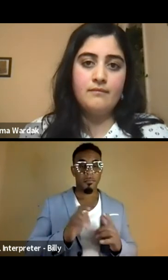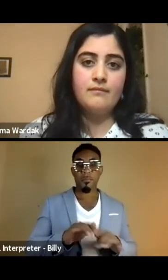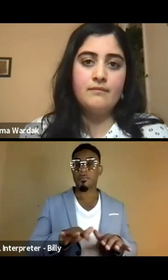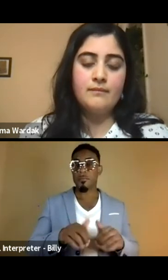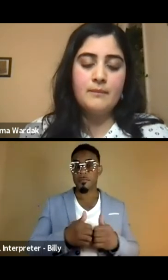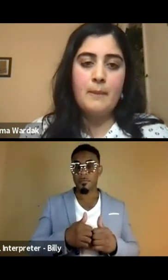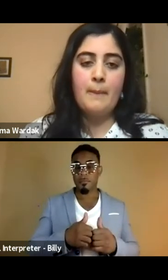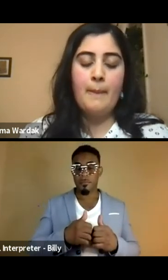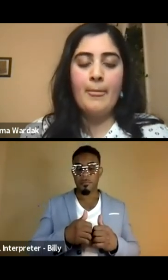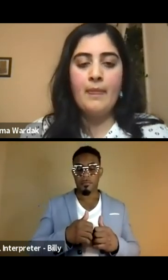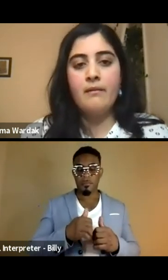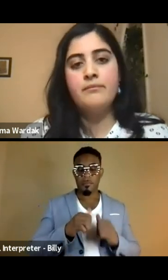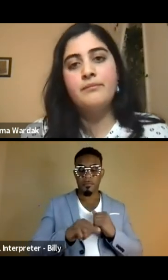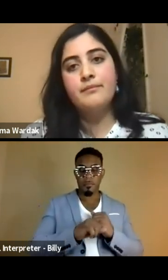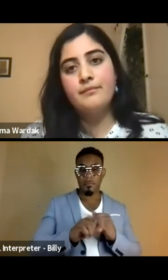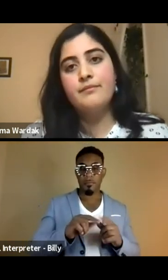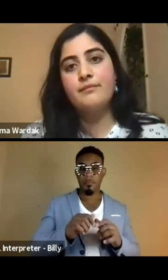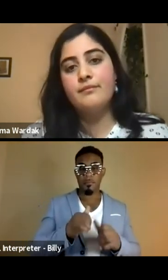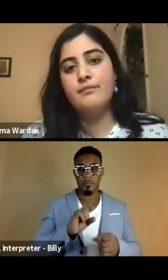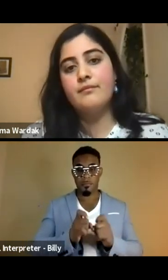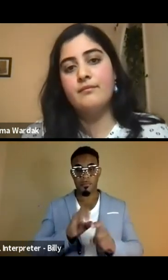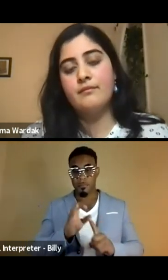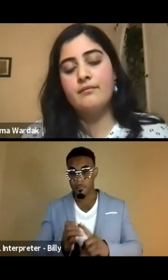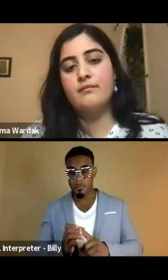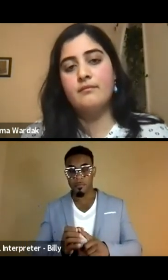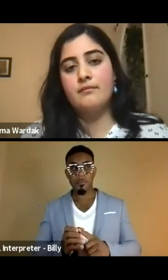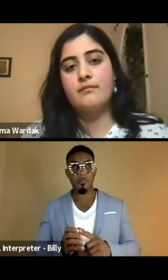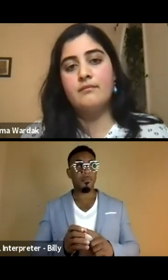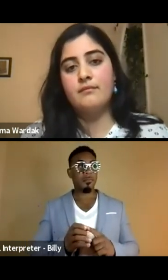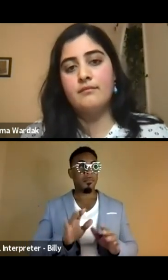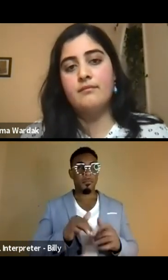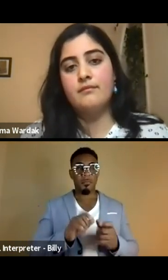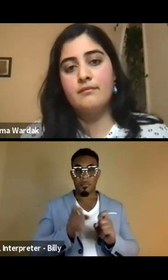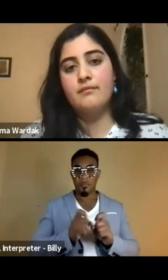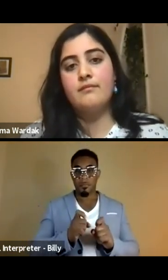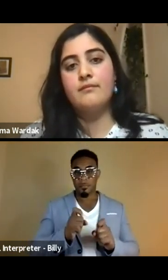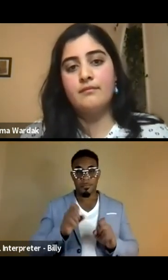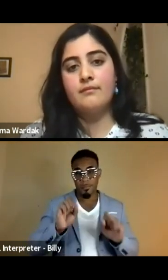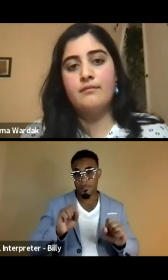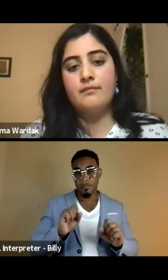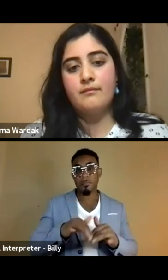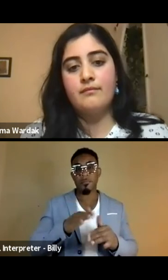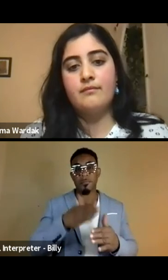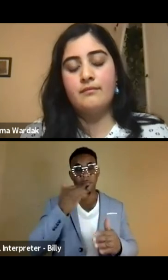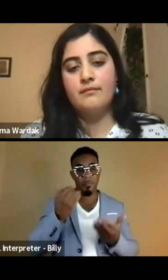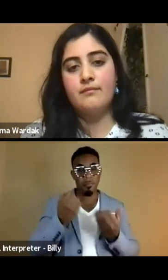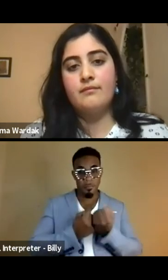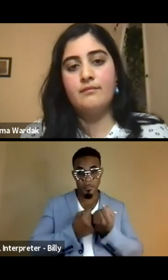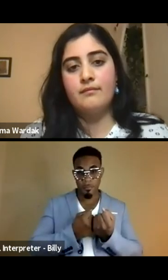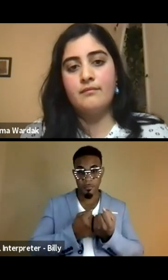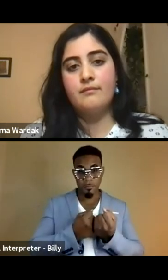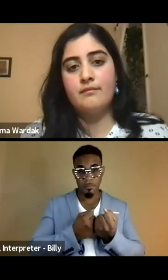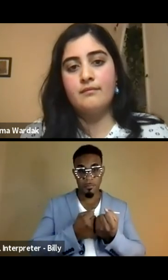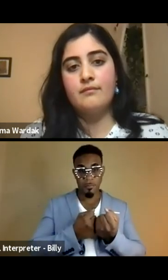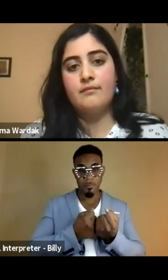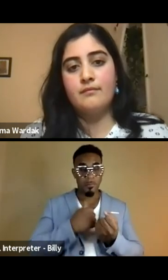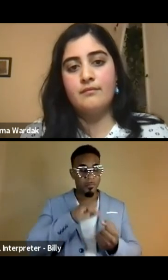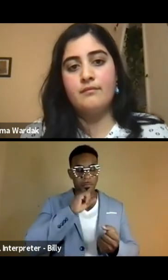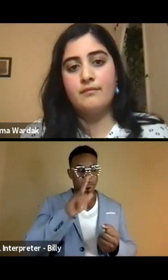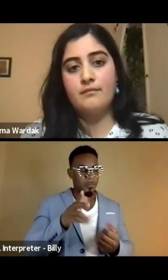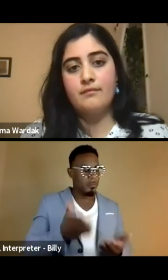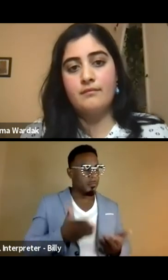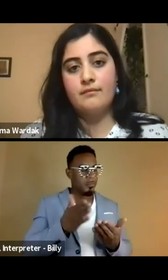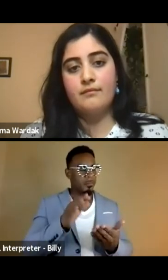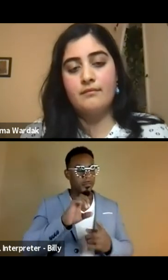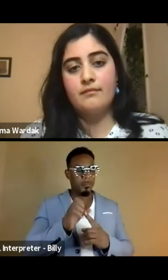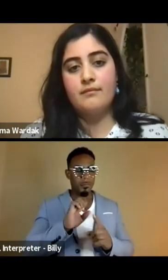to advocate, how to change culture, uh, how to change their own opinions and how to best support. Um, and I love that you bring